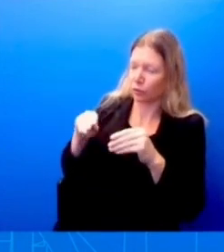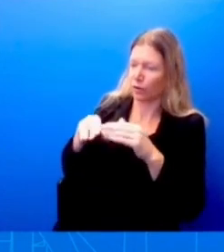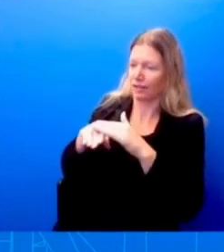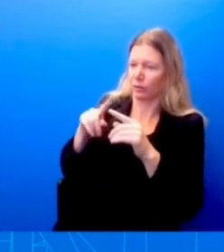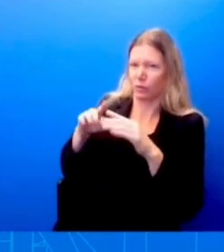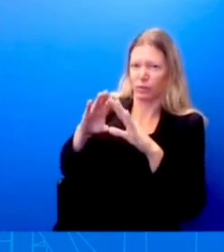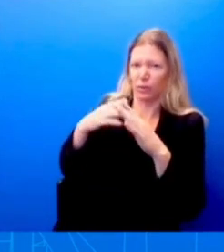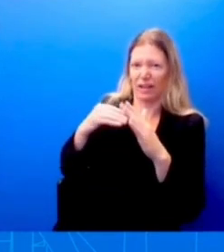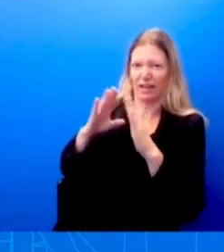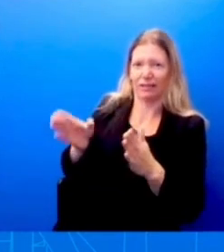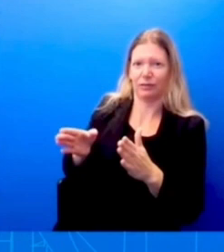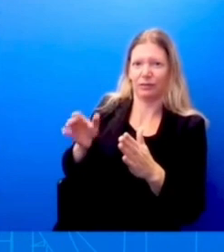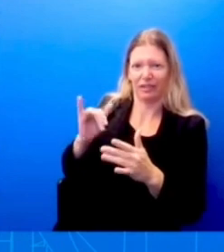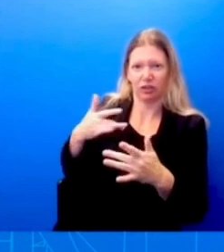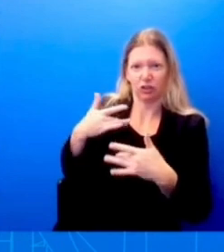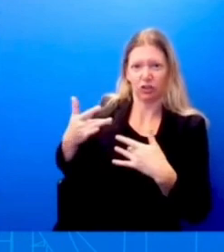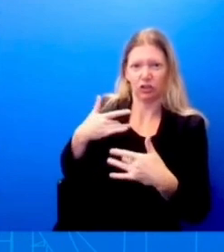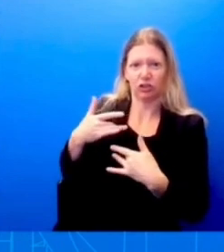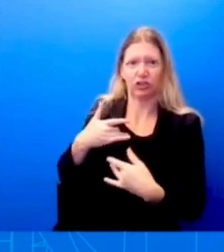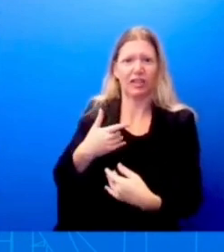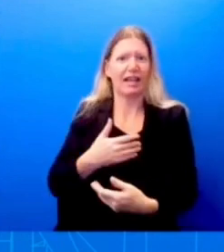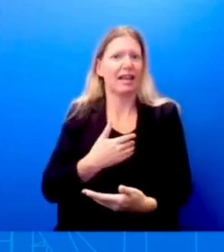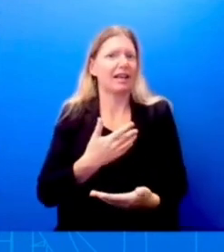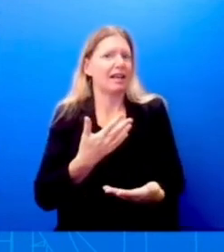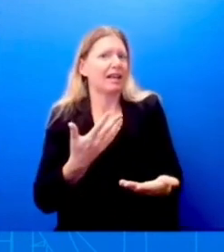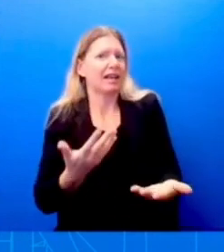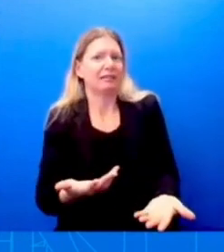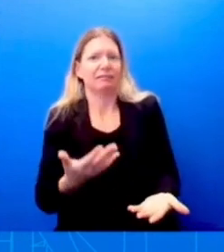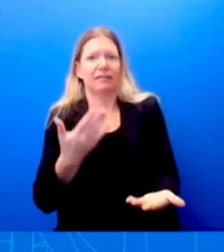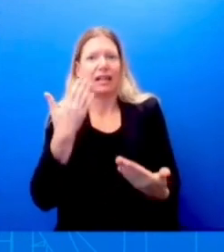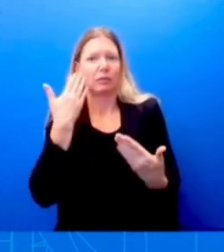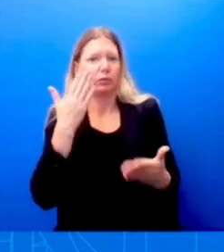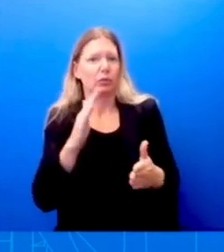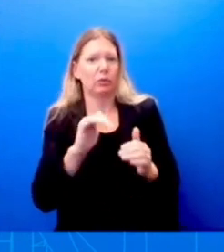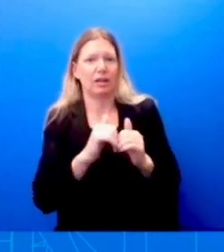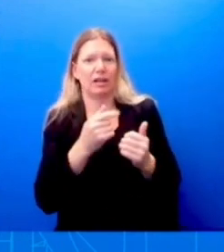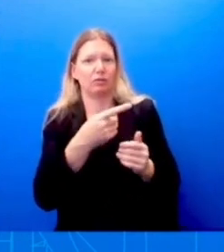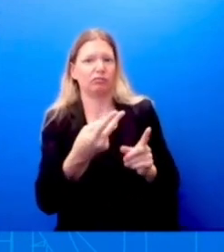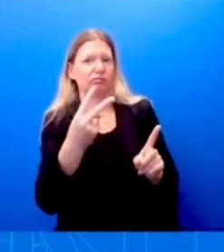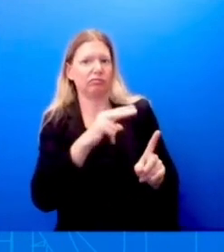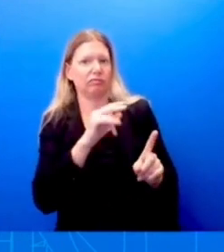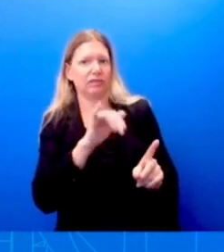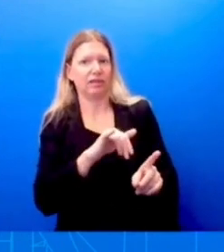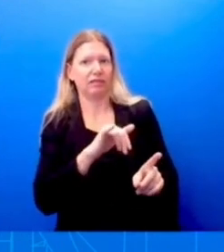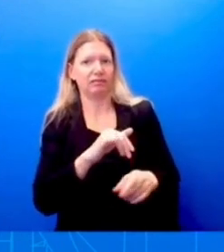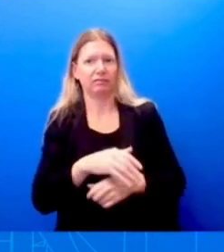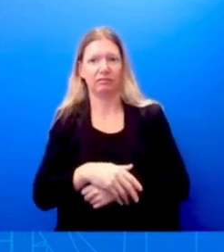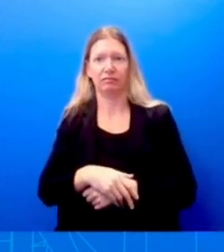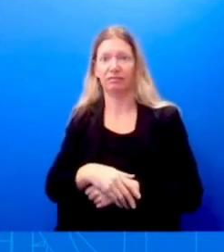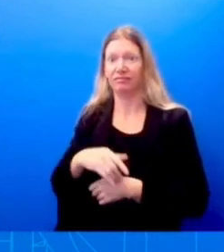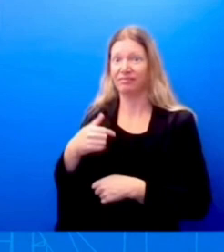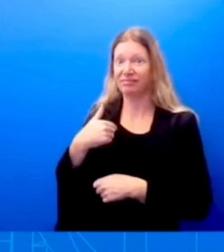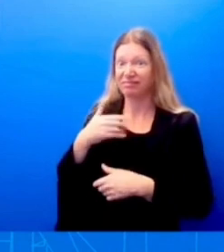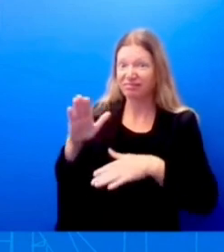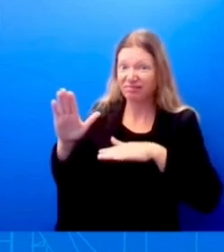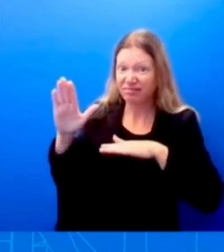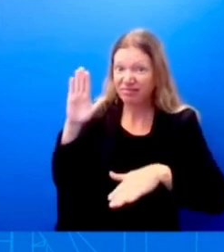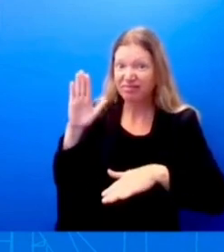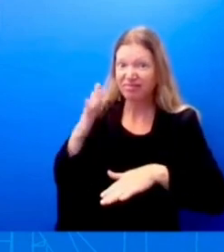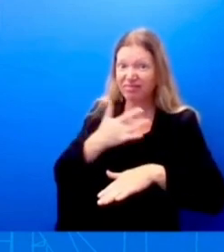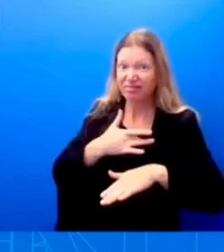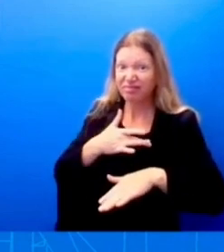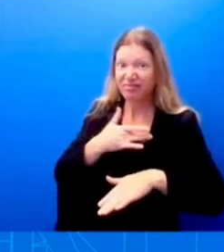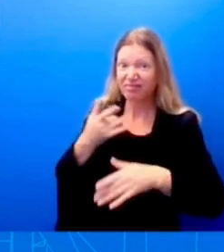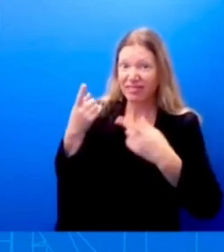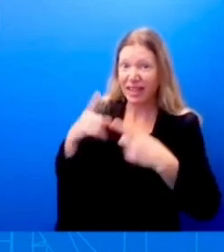I don't know how you're perceiving that. That is my video. It's one testimony by Devin Archer. He said I am just not Peter. I'm